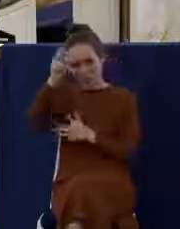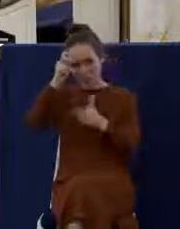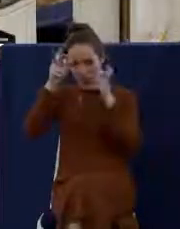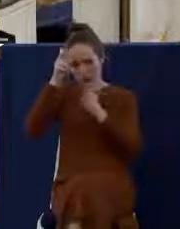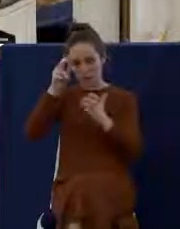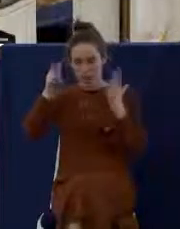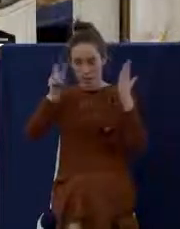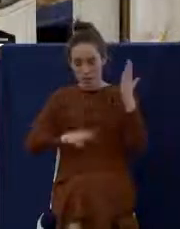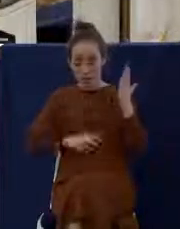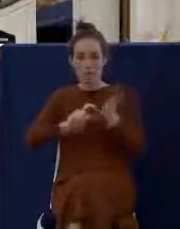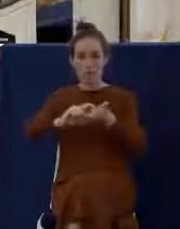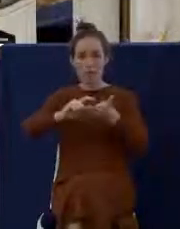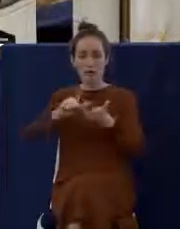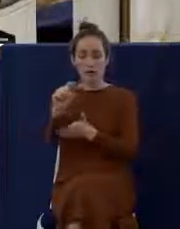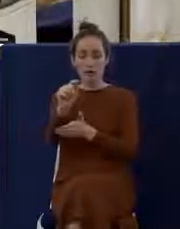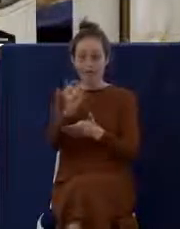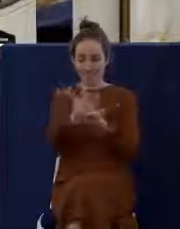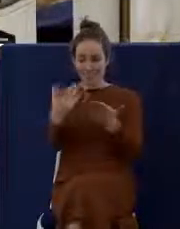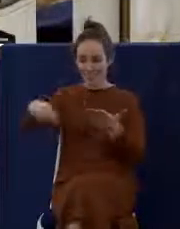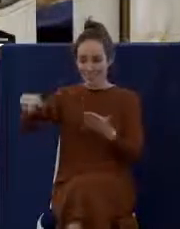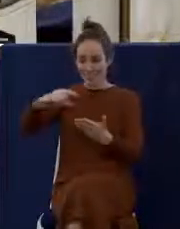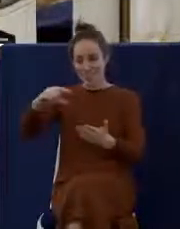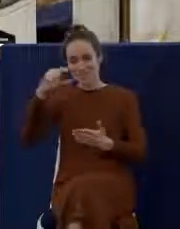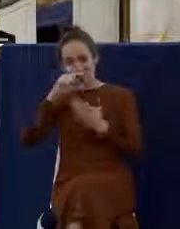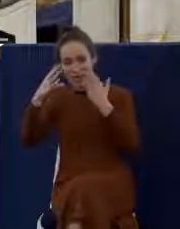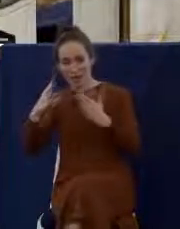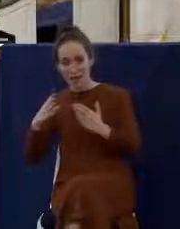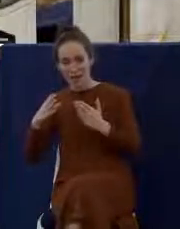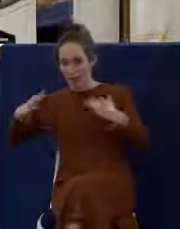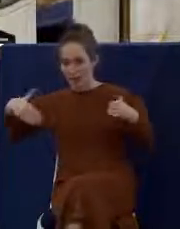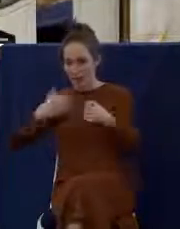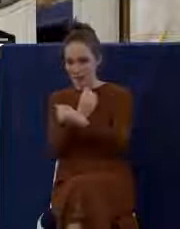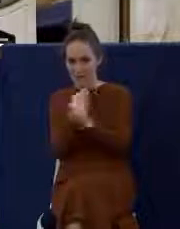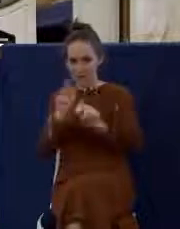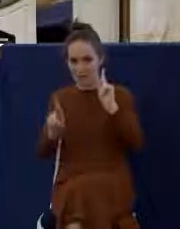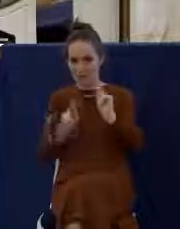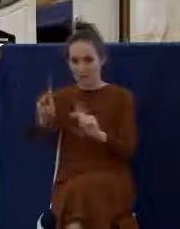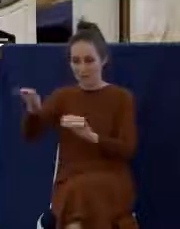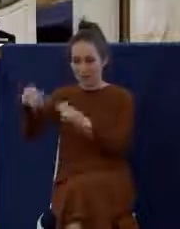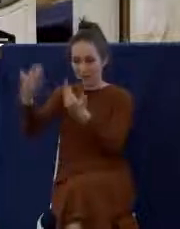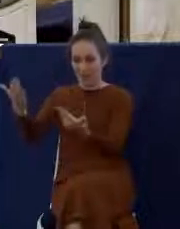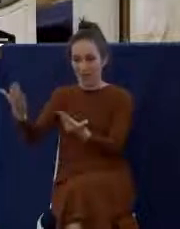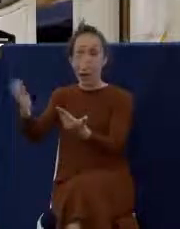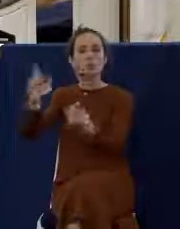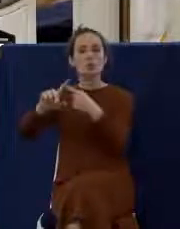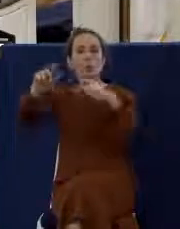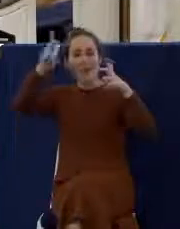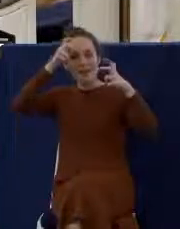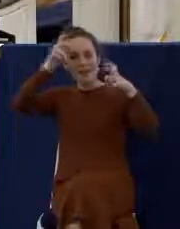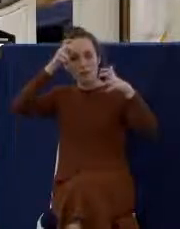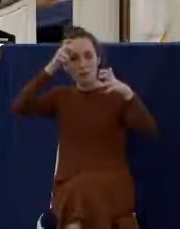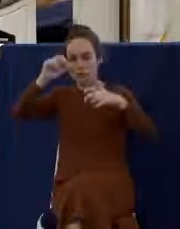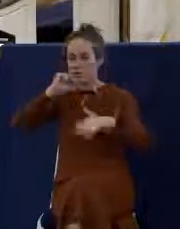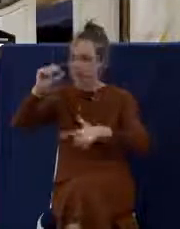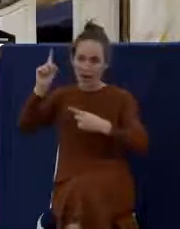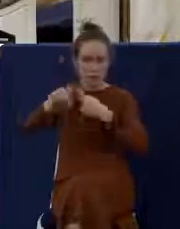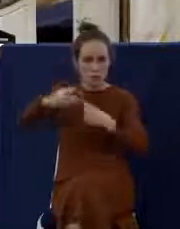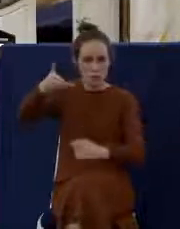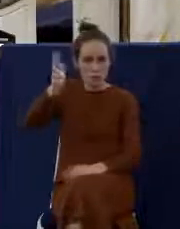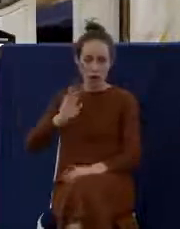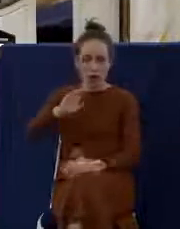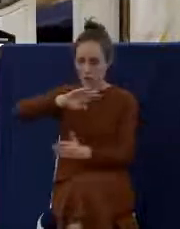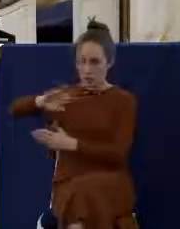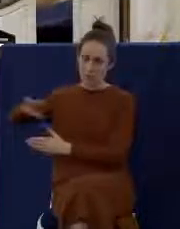things with the Gentile sacrifice, they sacrifice to devils and not to God. And I would not that ye should have fellowship with